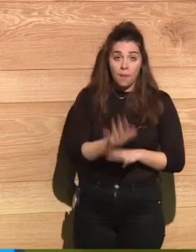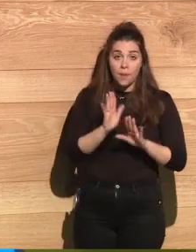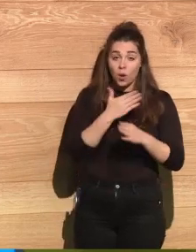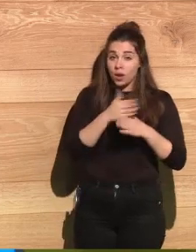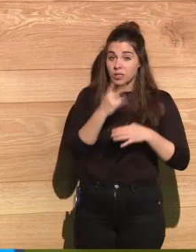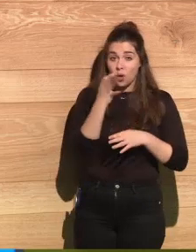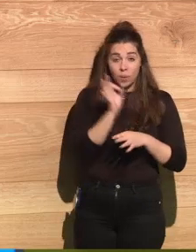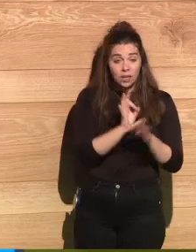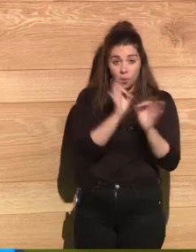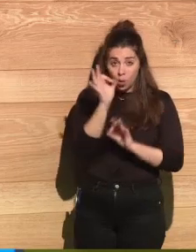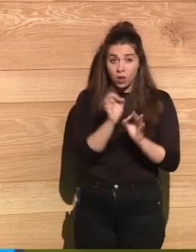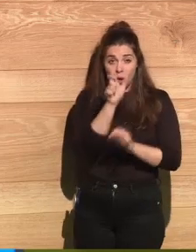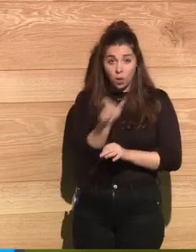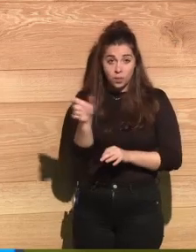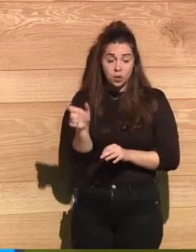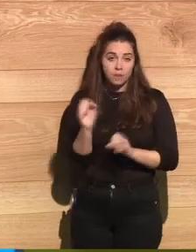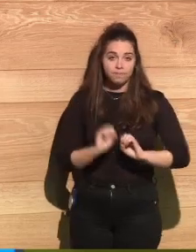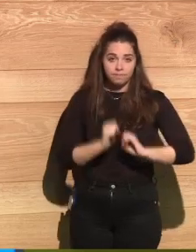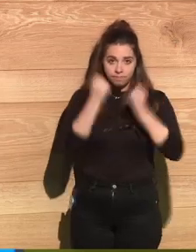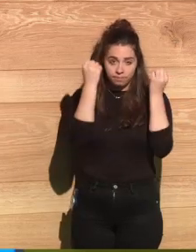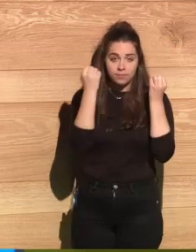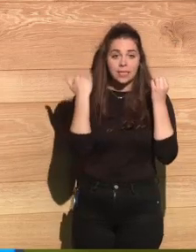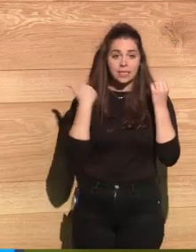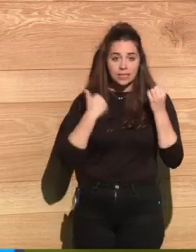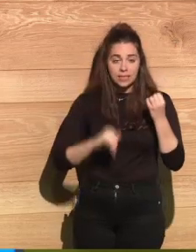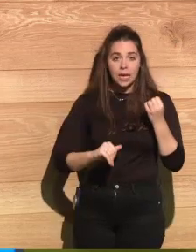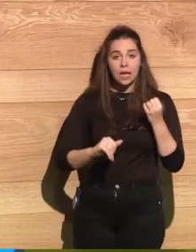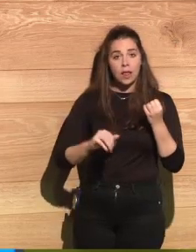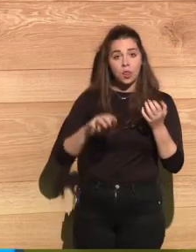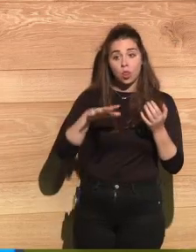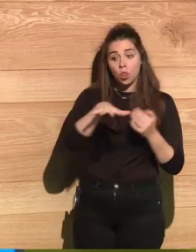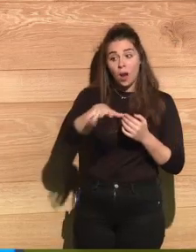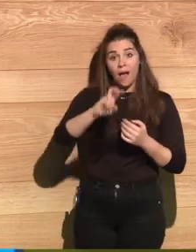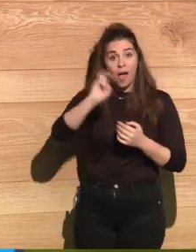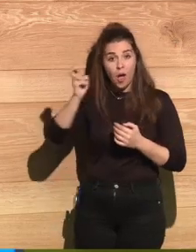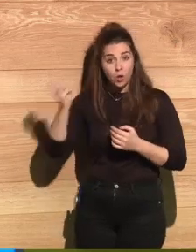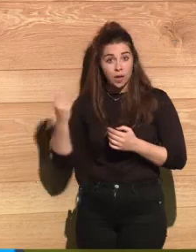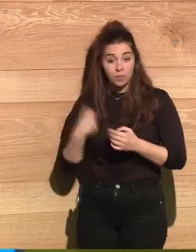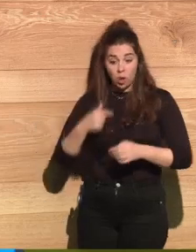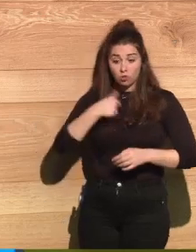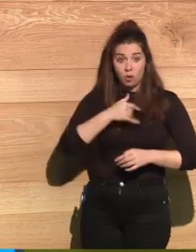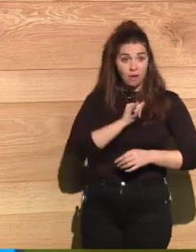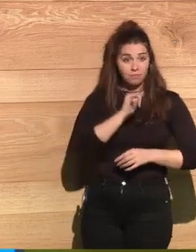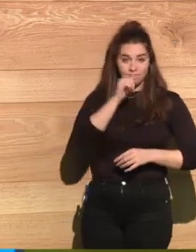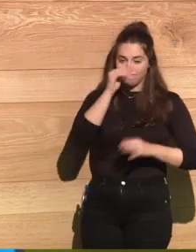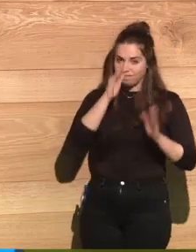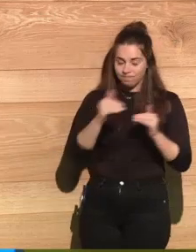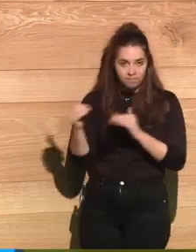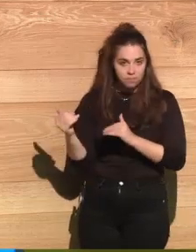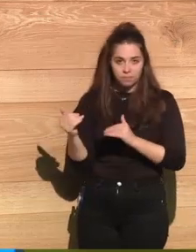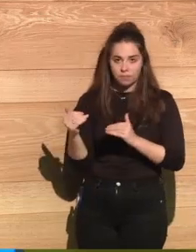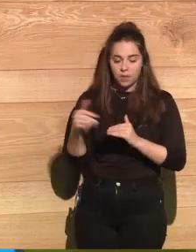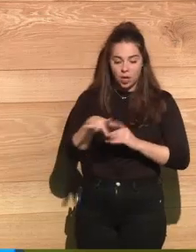serving somewhere else, not where I was. That meant in that huge military ground